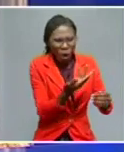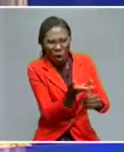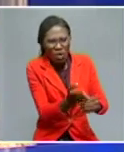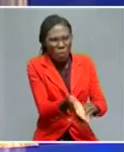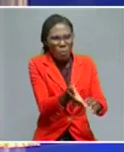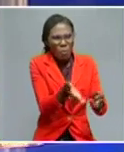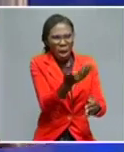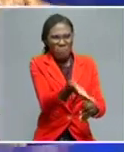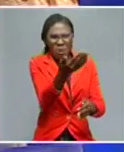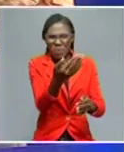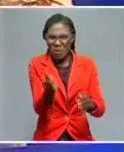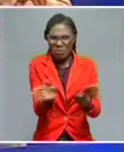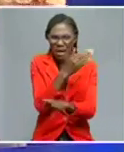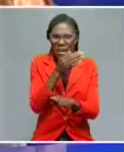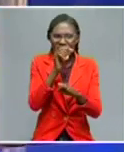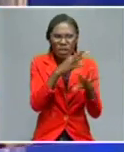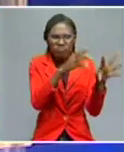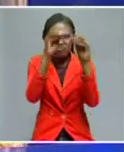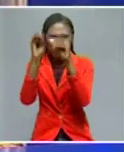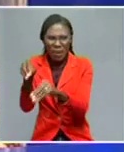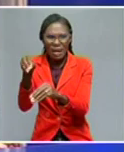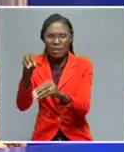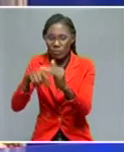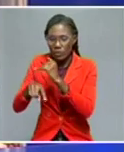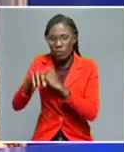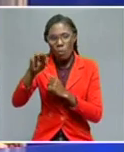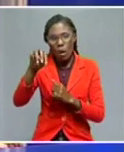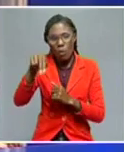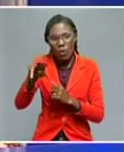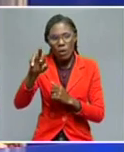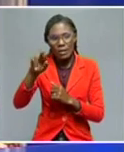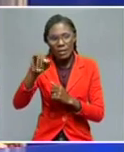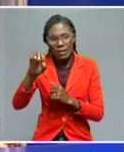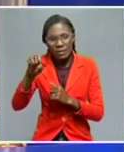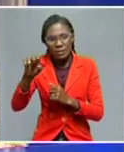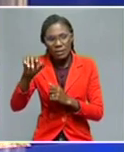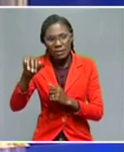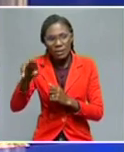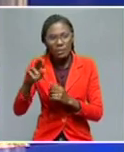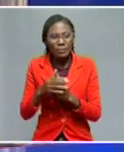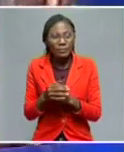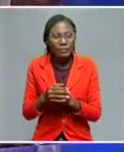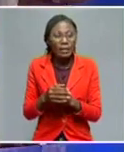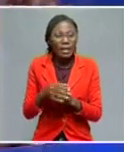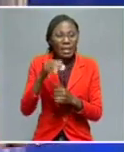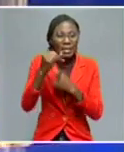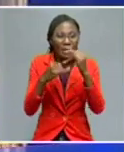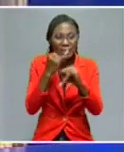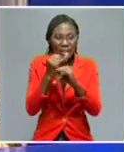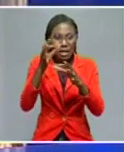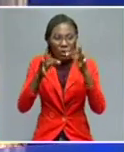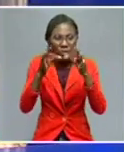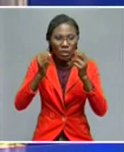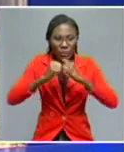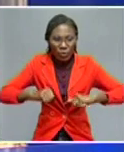final comment. Until 2019, when the International Court of Justice declared that the British claim of